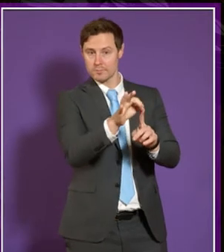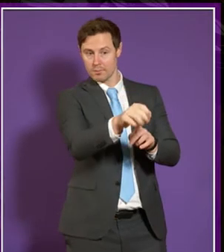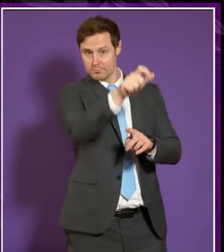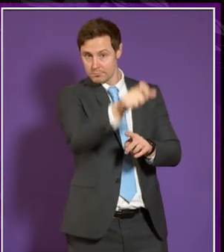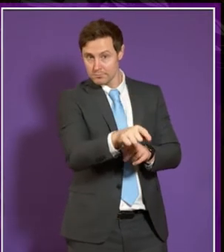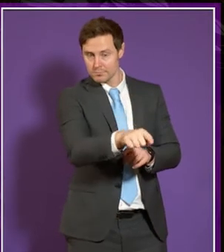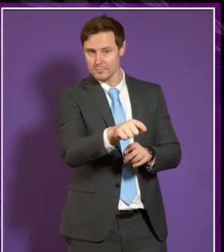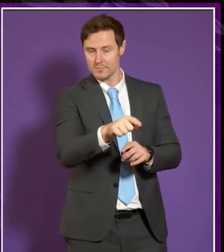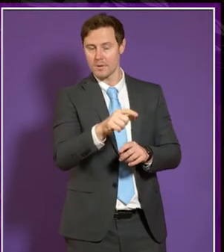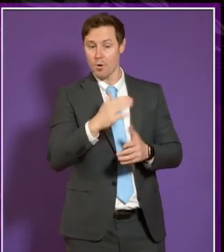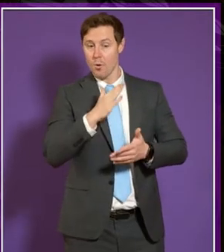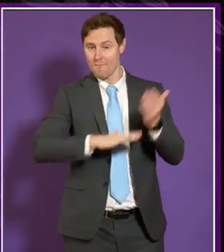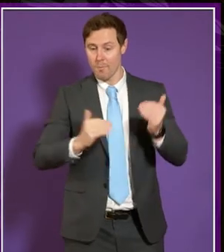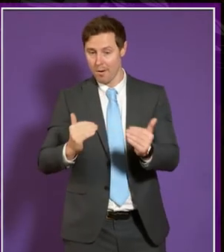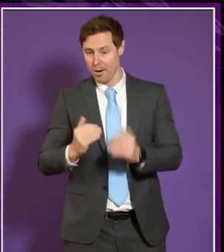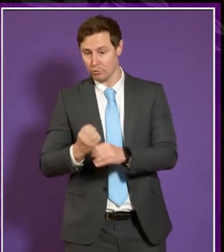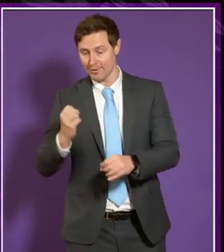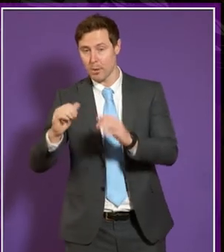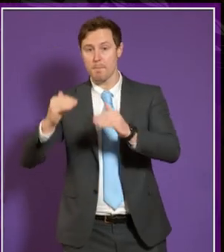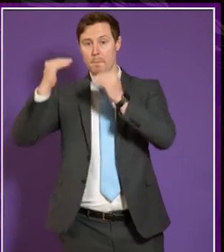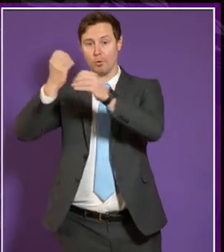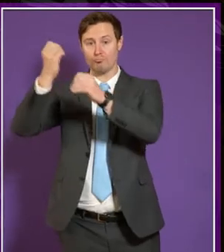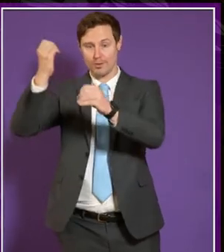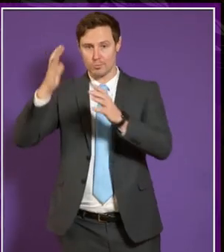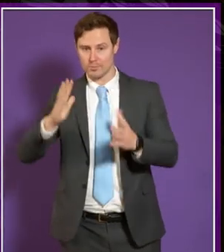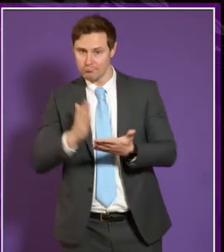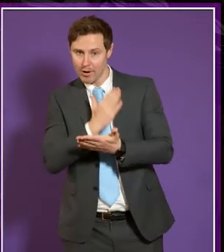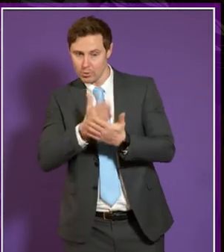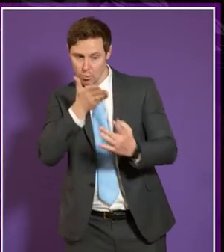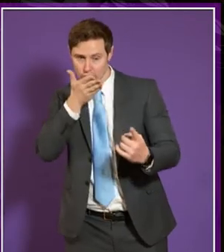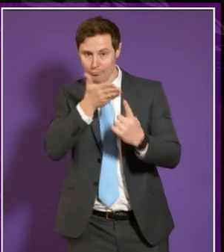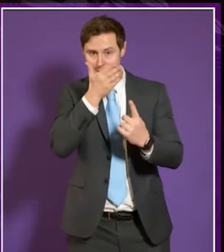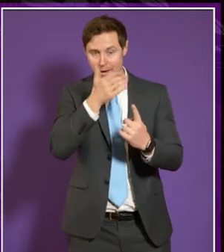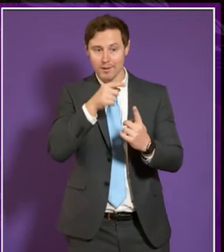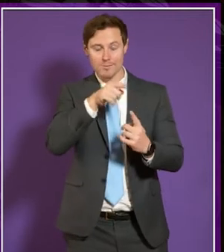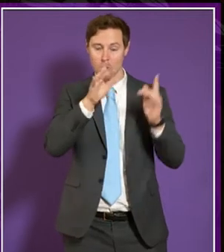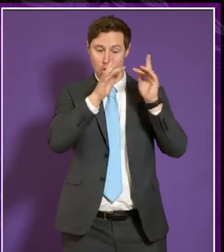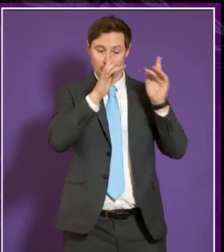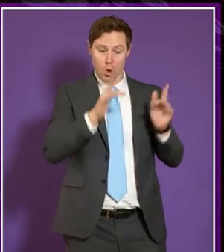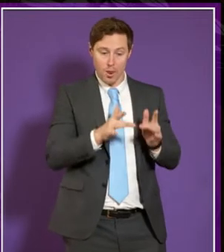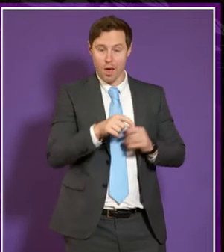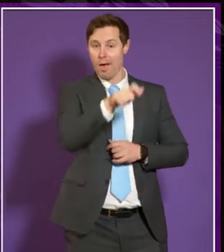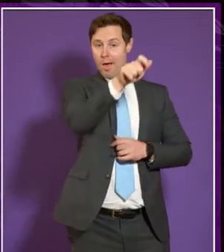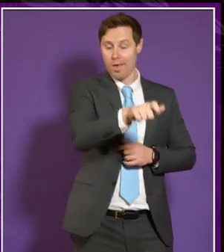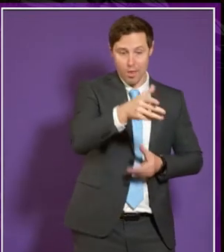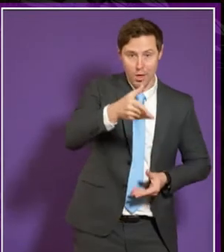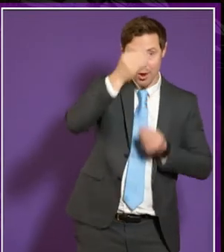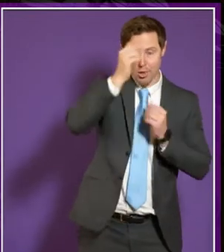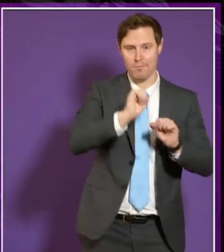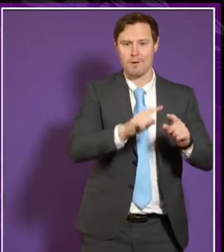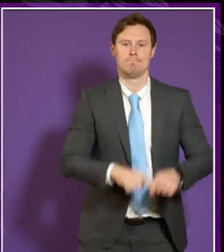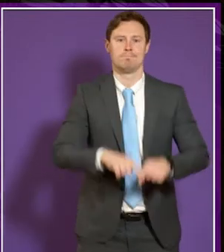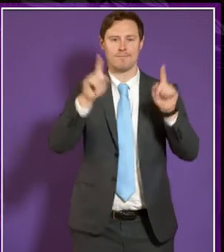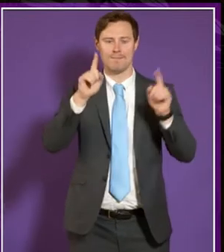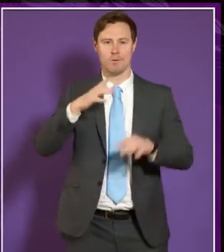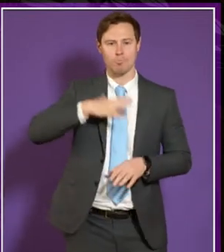through the traditional undergraduate and postgraduate and trying to recognise that the online learner has different needs